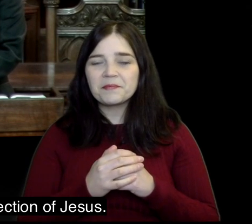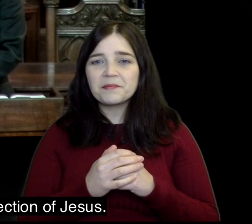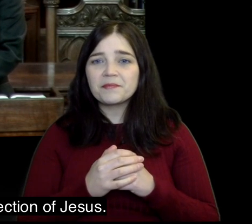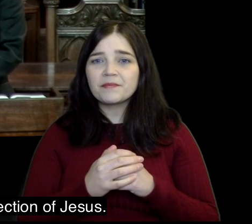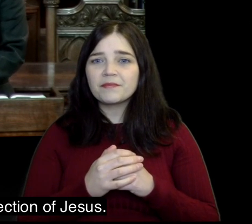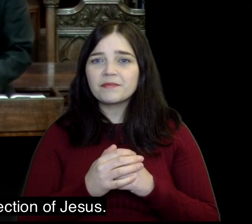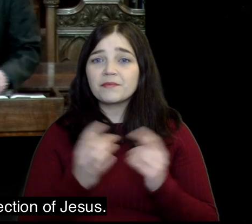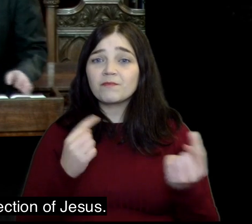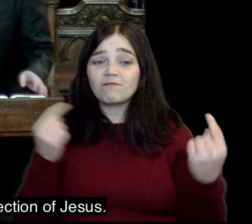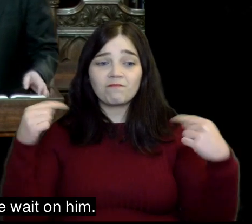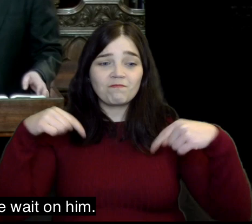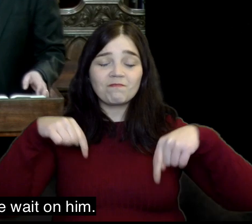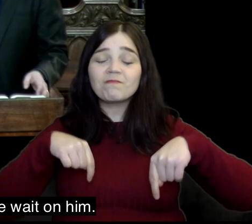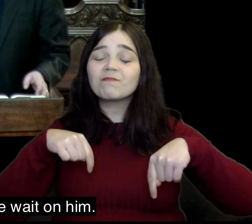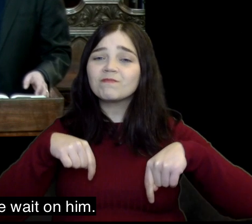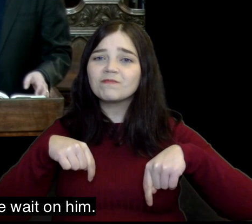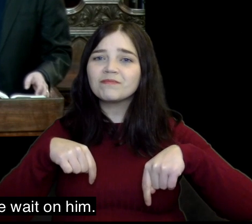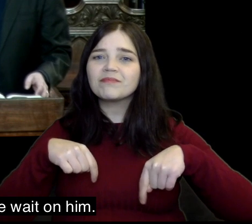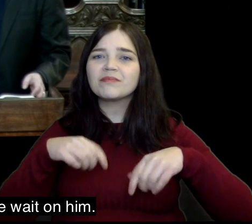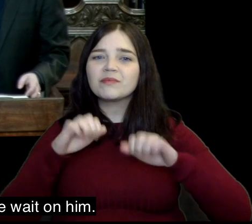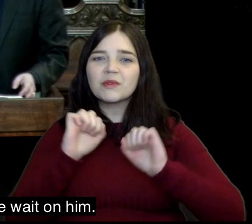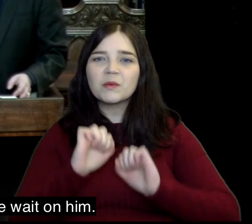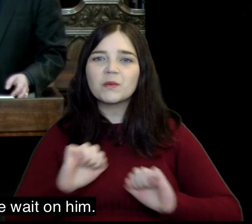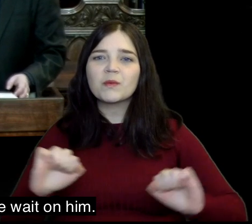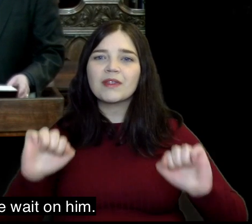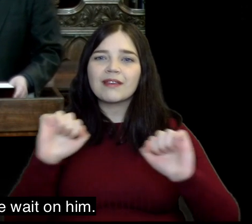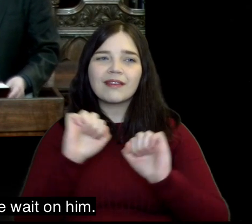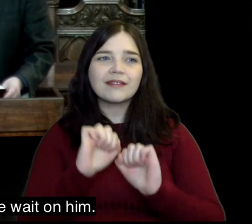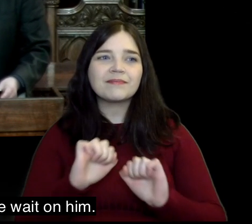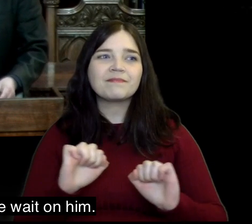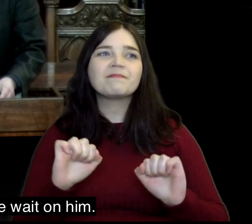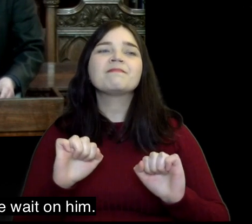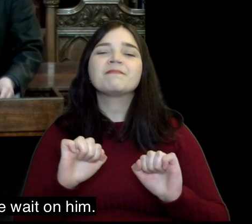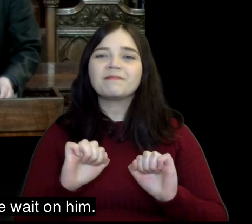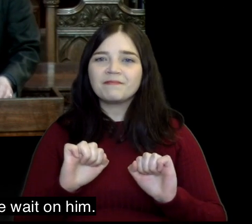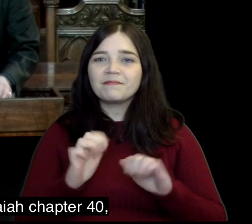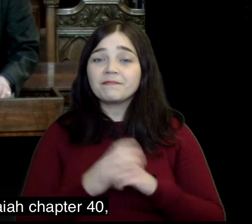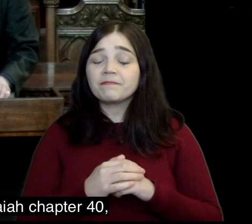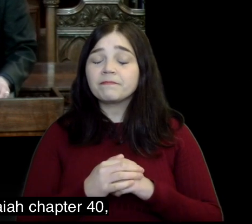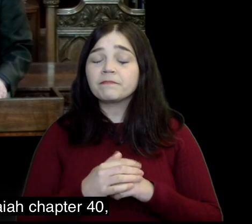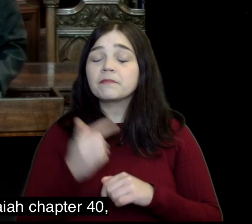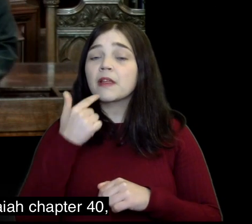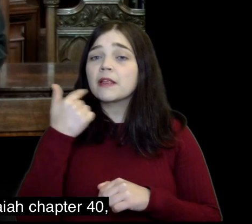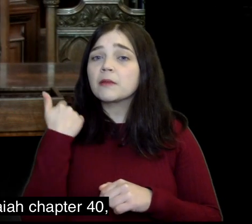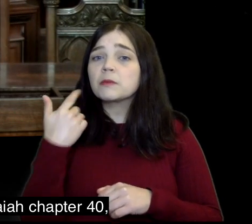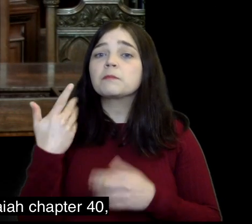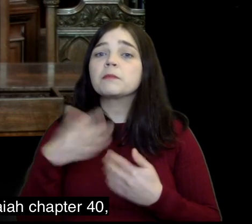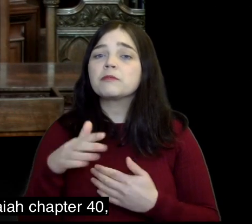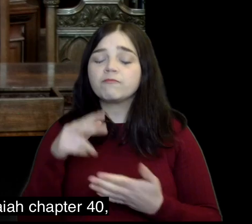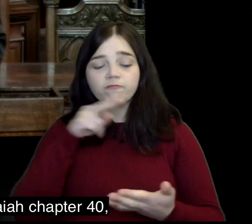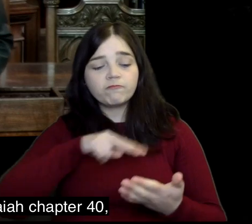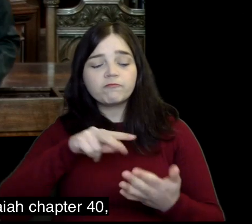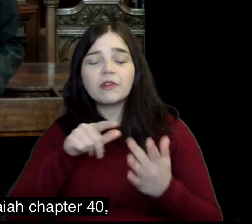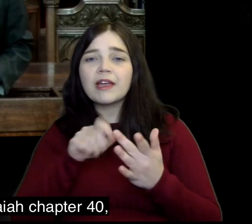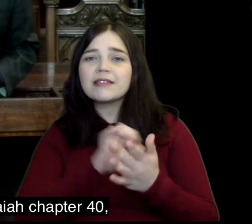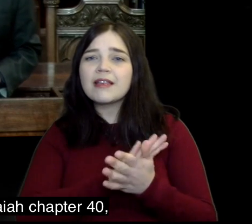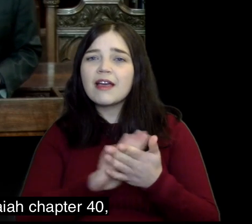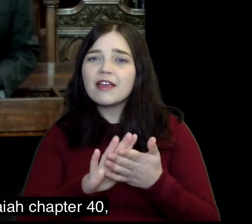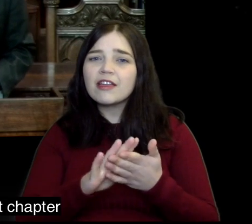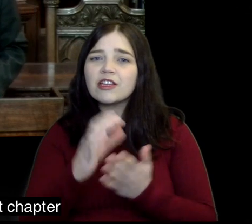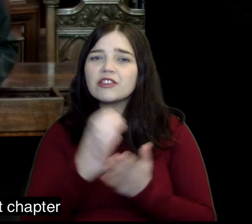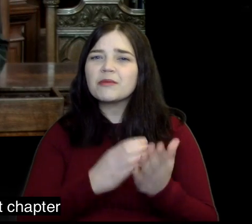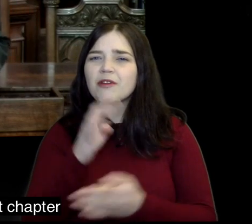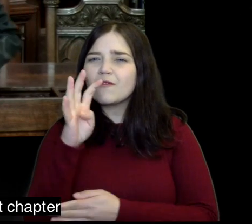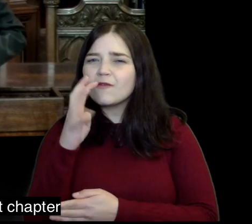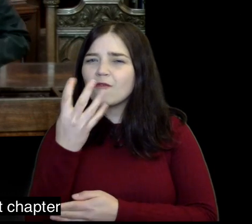and so we come and we wait on him. Last week I read from Isaiah chapter